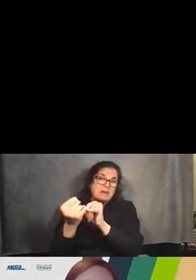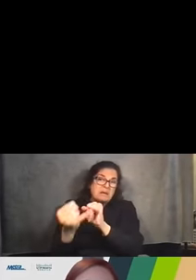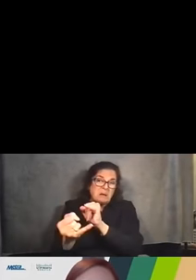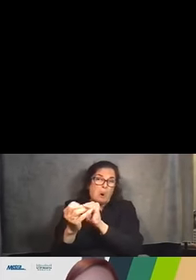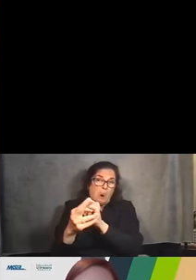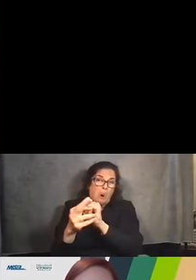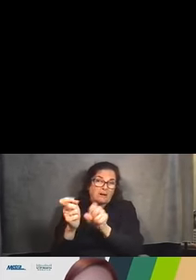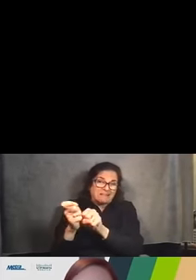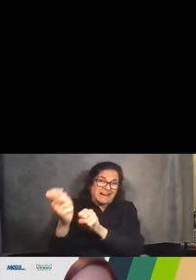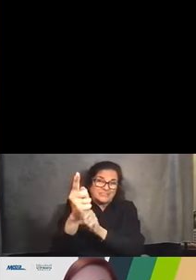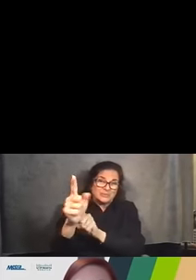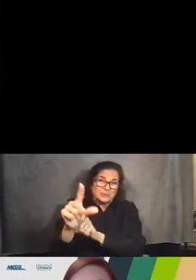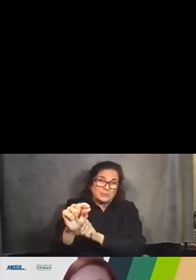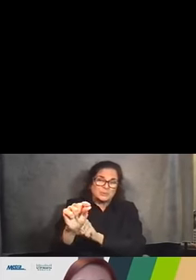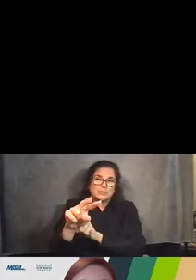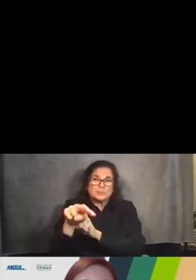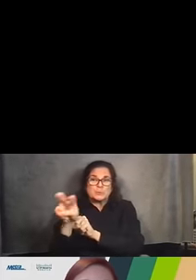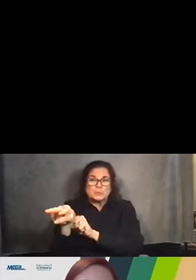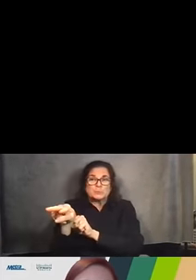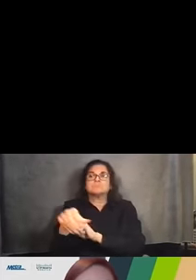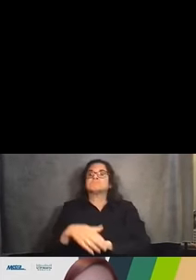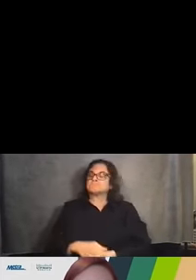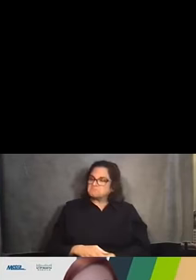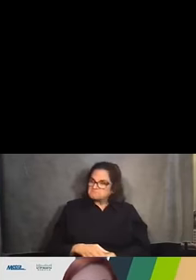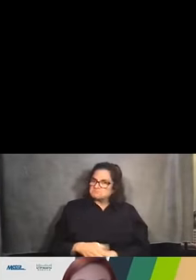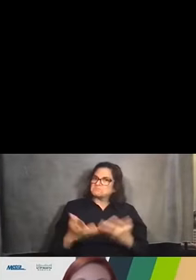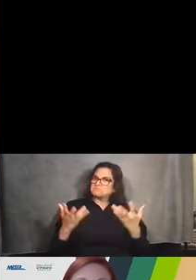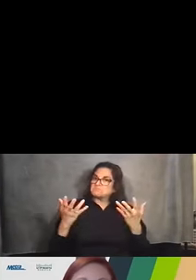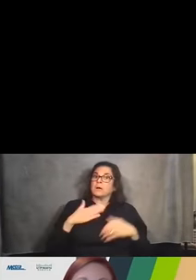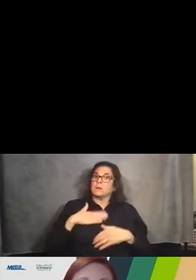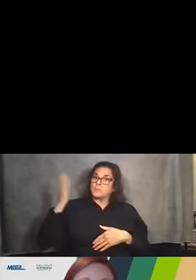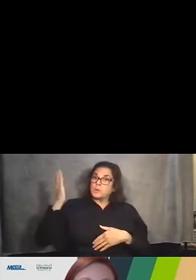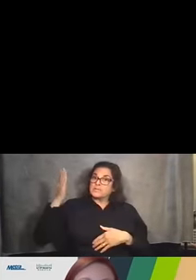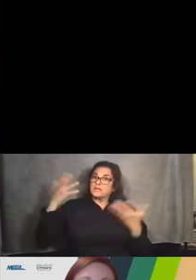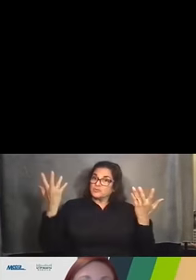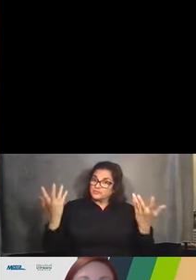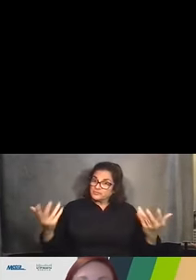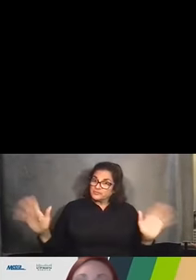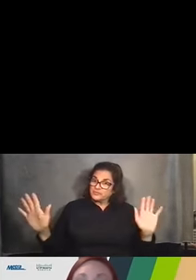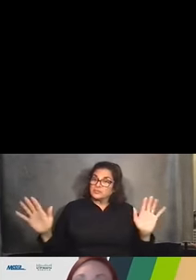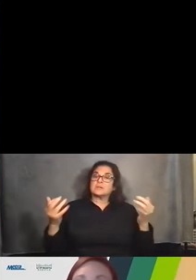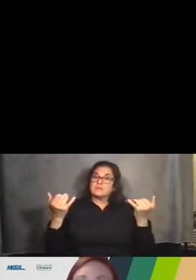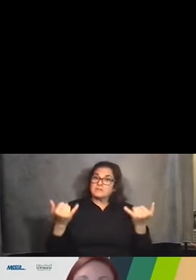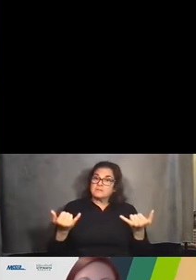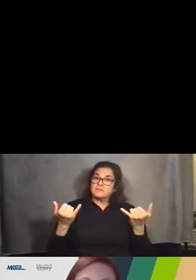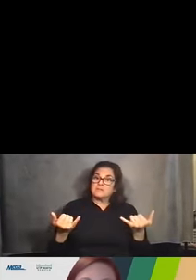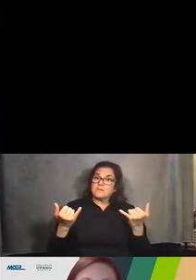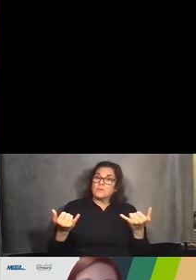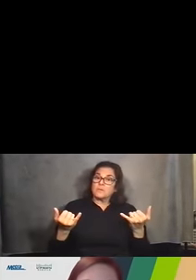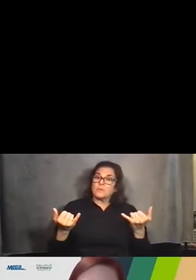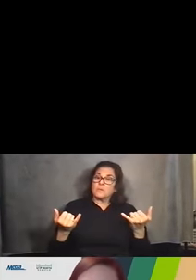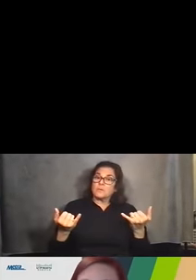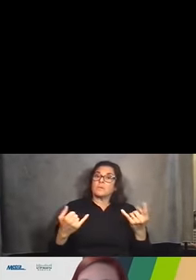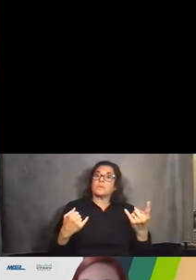And with all that being said, that concludes our actual presentation for the evening. And as I mentioned, we will be having